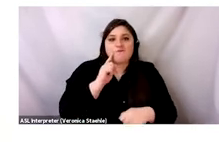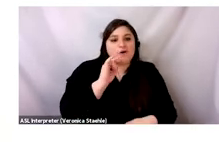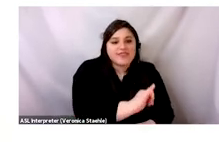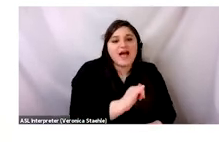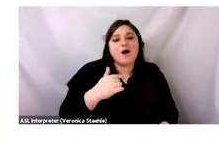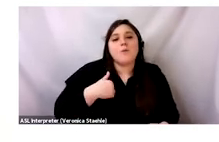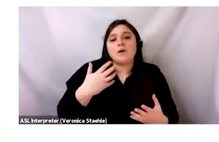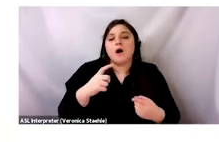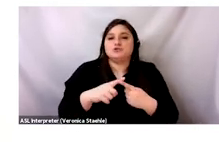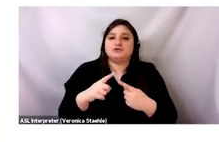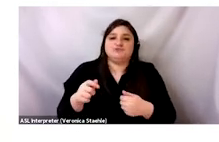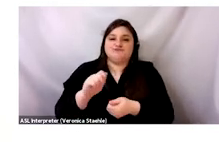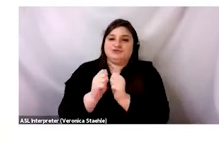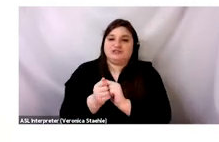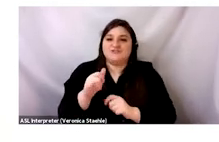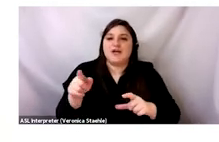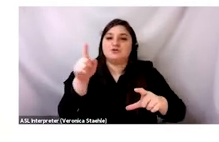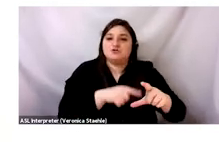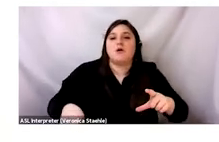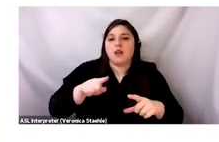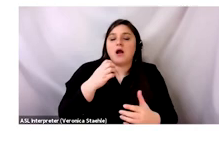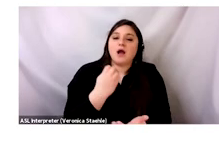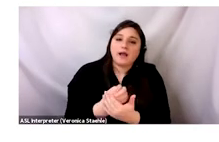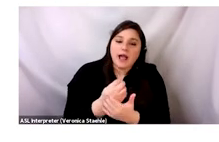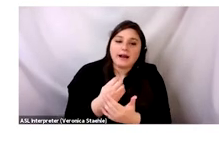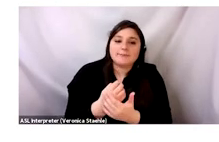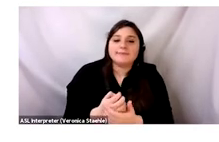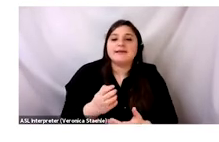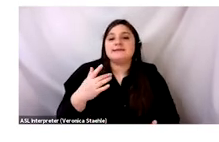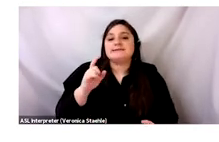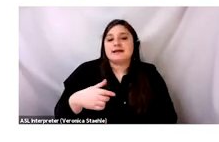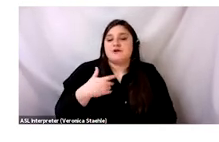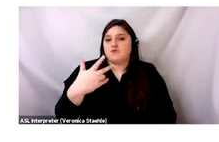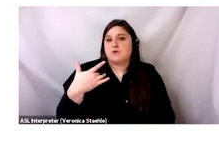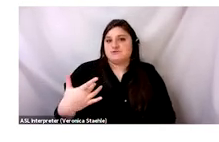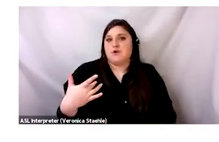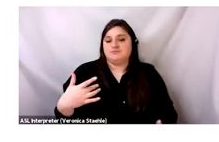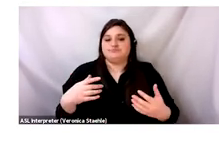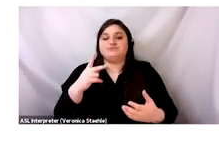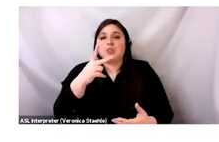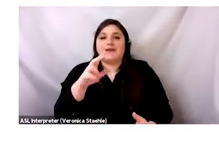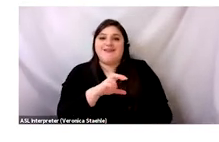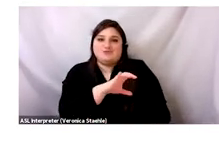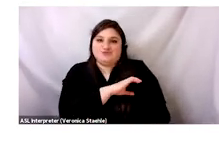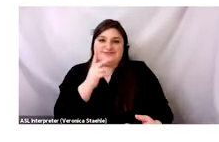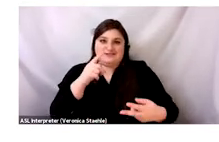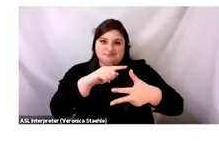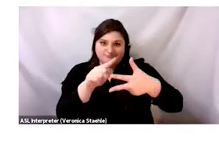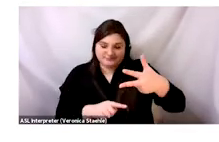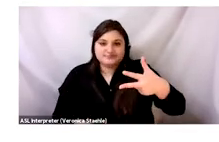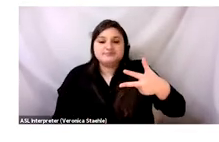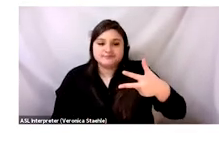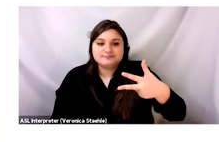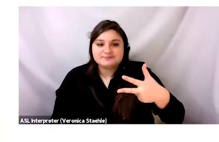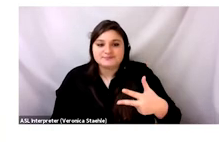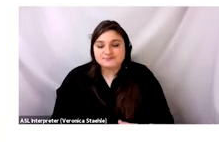this looks like catalyzing what we call a justice-led circular economy, which we define as having these three characteristics that you see on the slide.